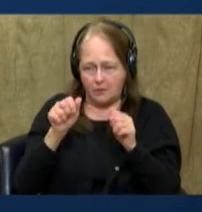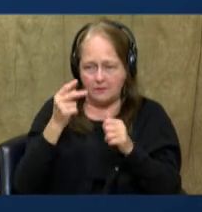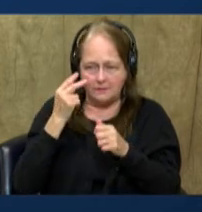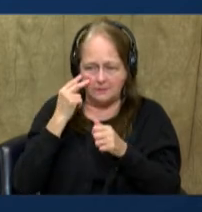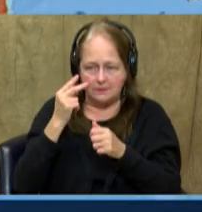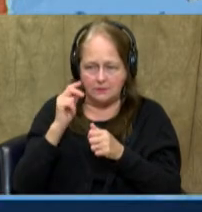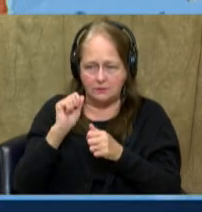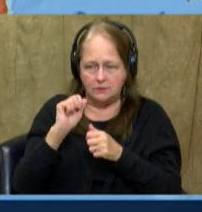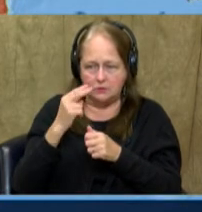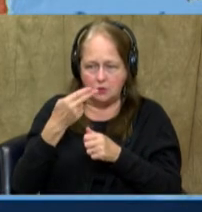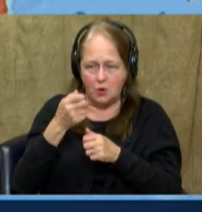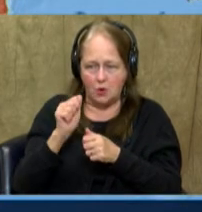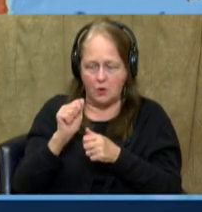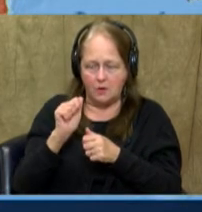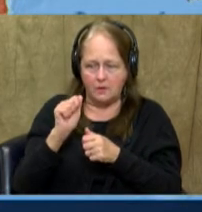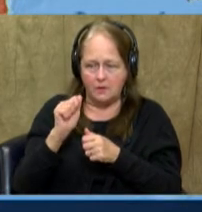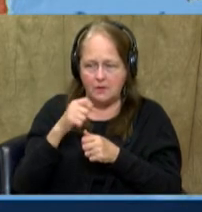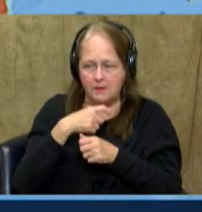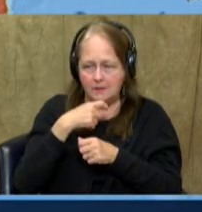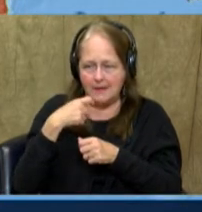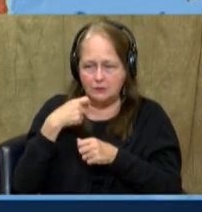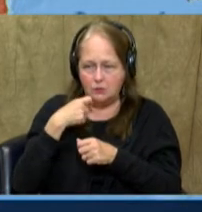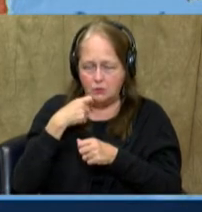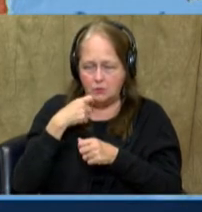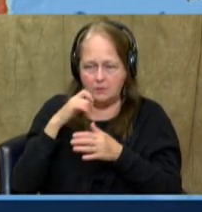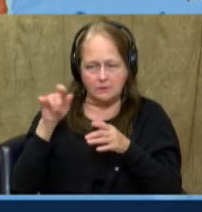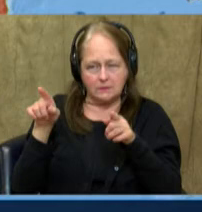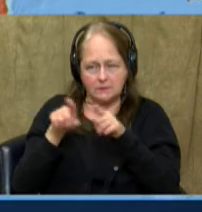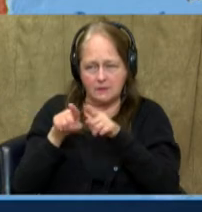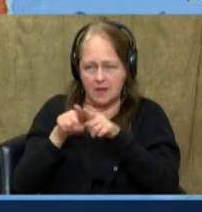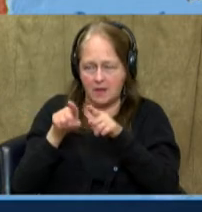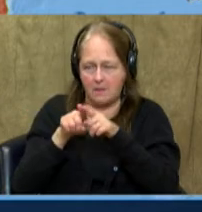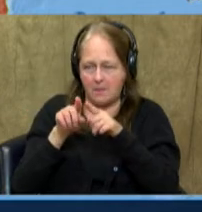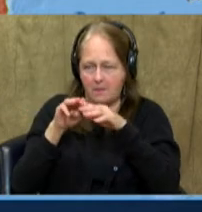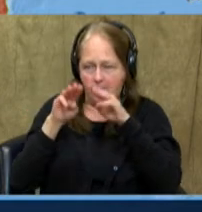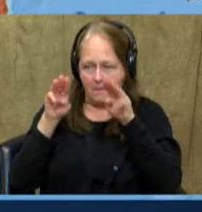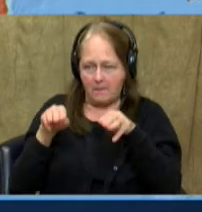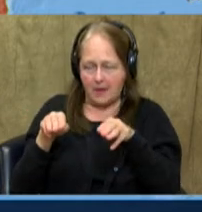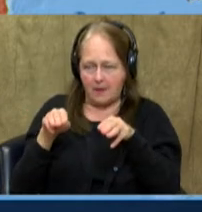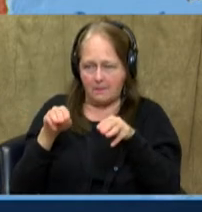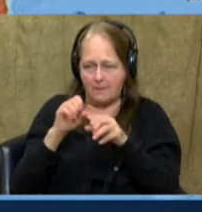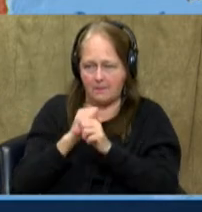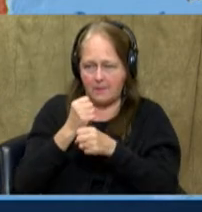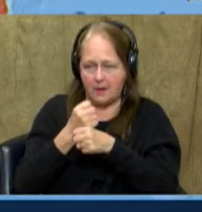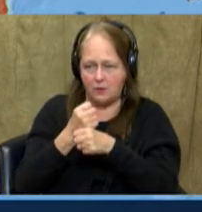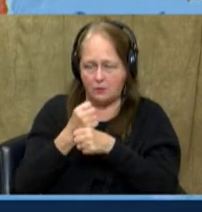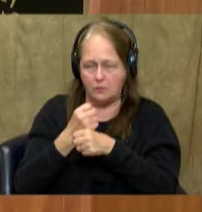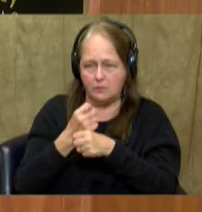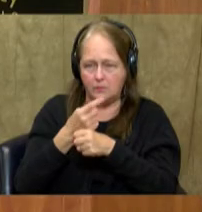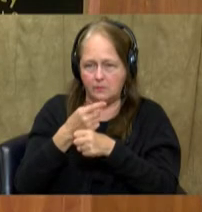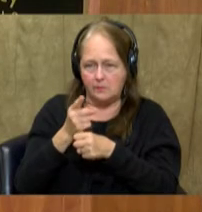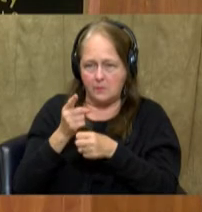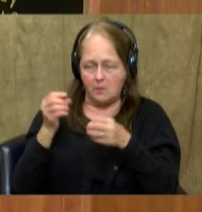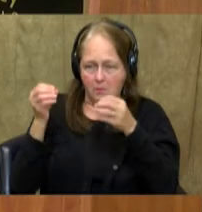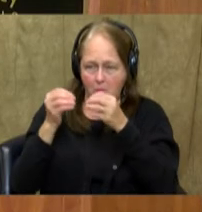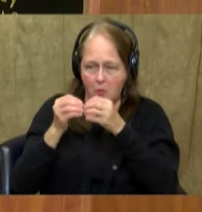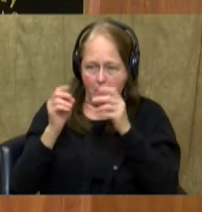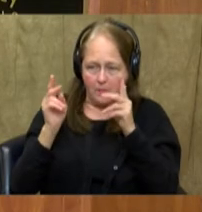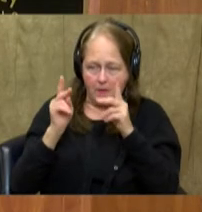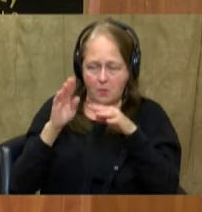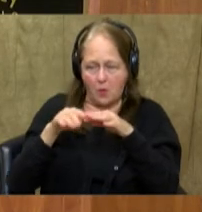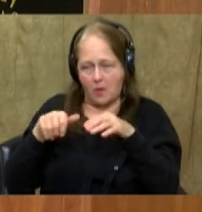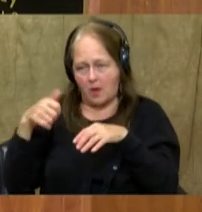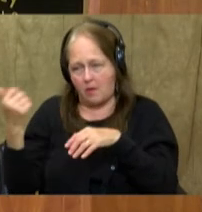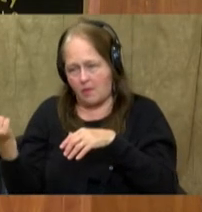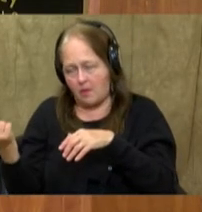let's look what South Asia looks like by that same map maker. And what constitutes the difference? Does that mean that there are more people on this map than the